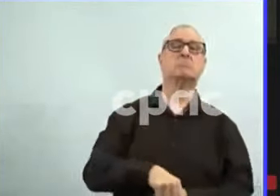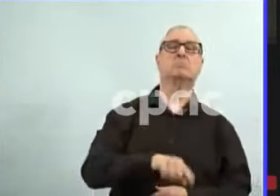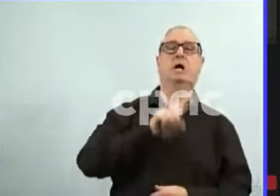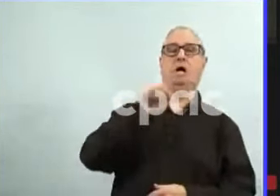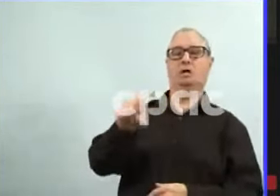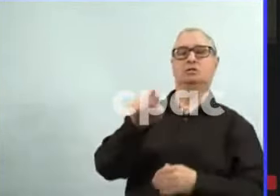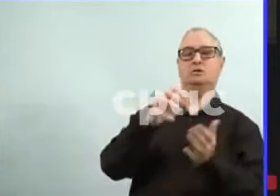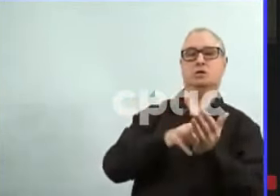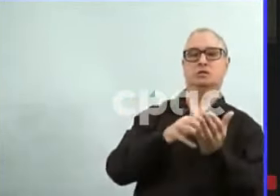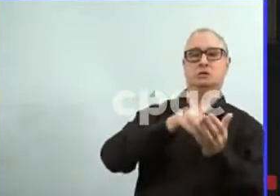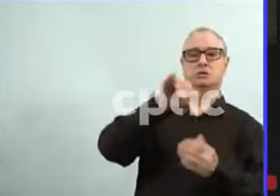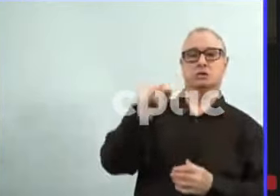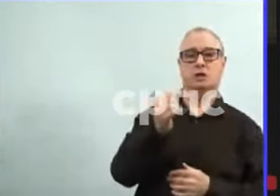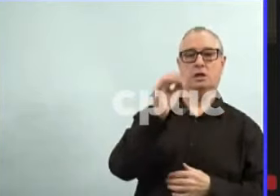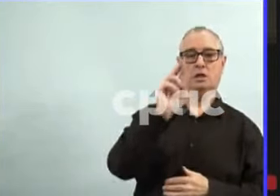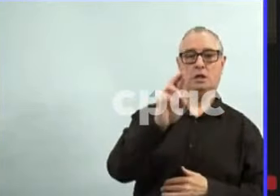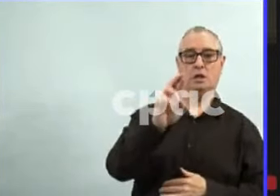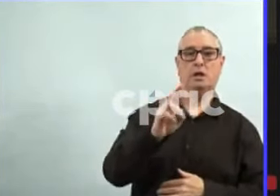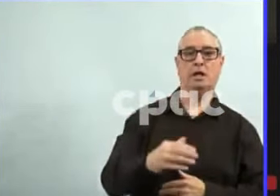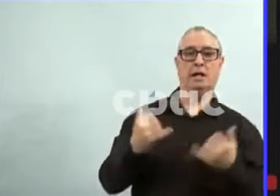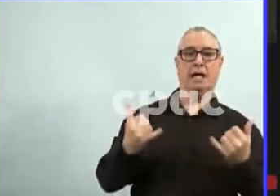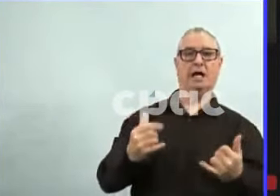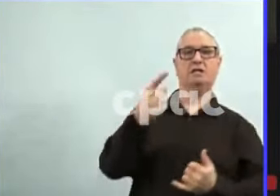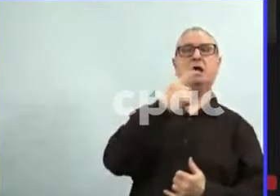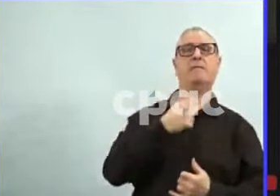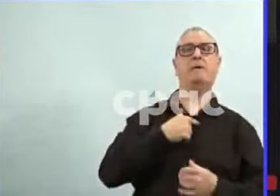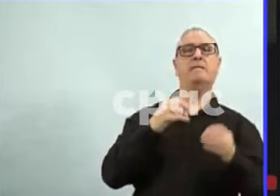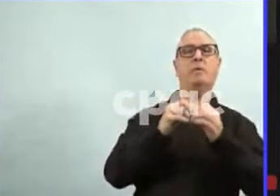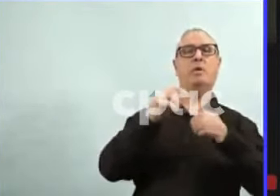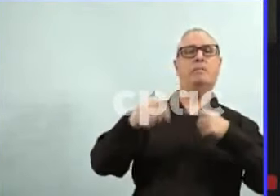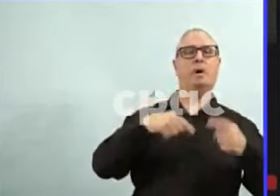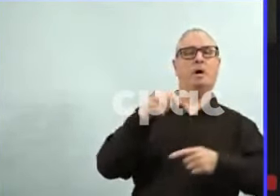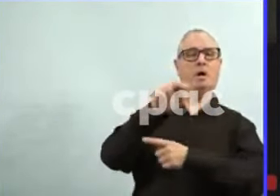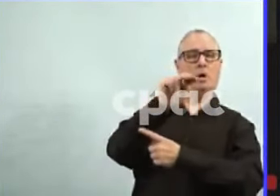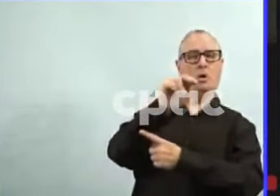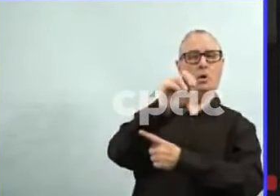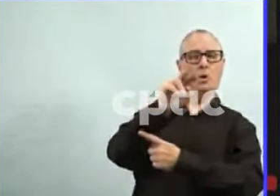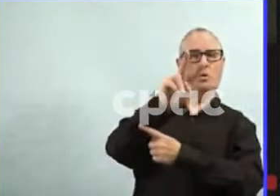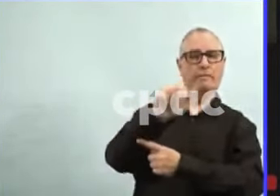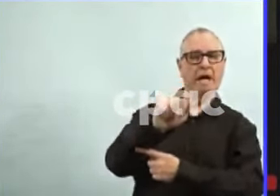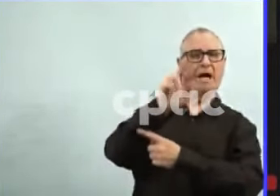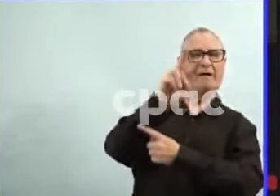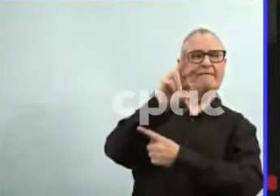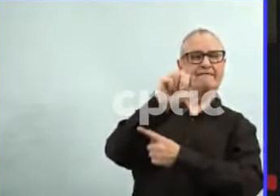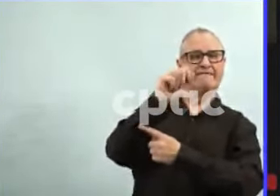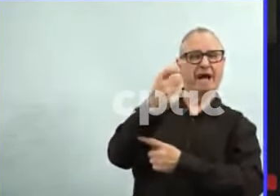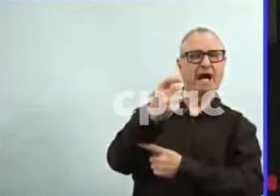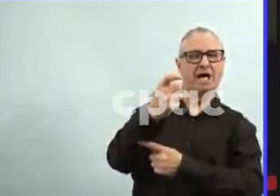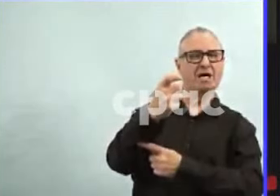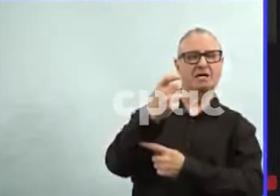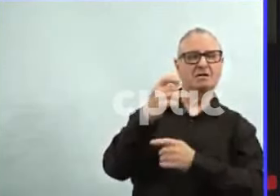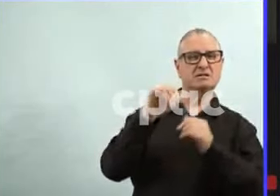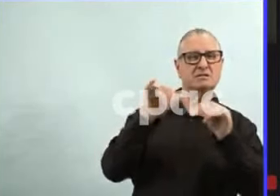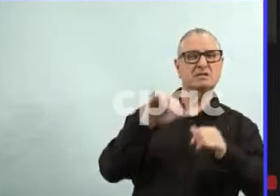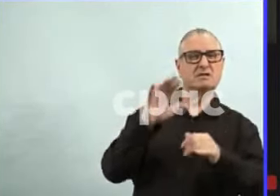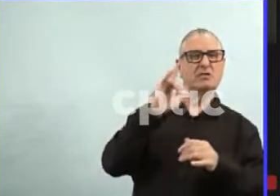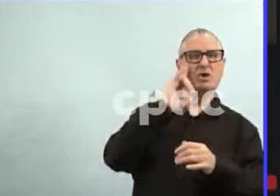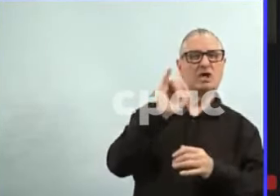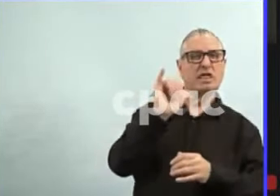bit more on the Novavax and why she thinks it's